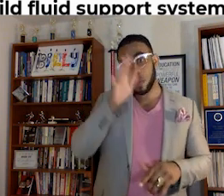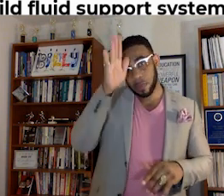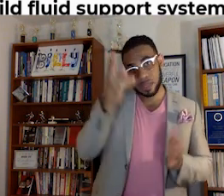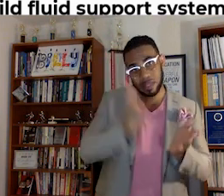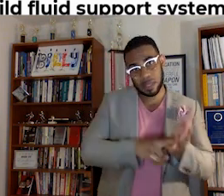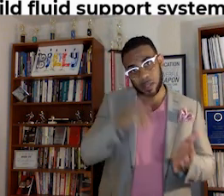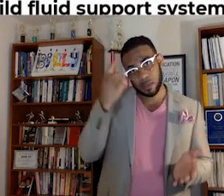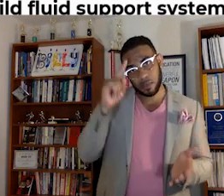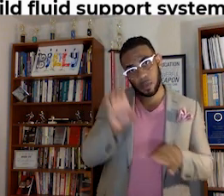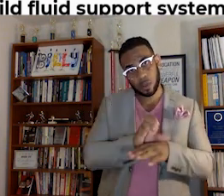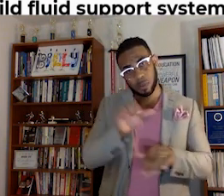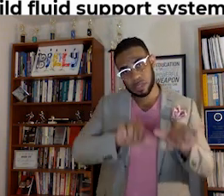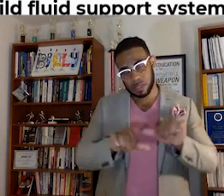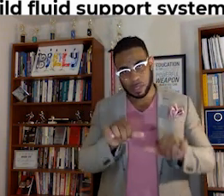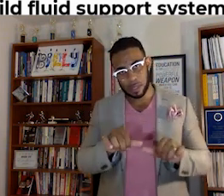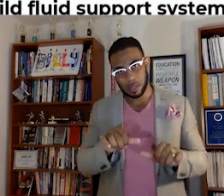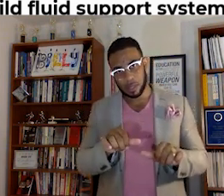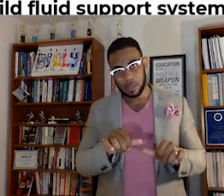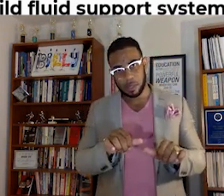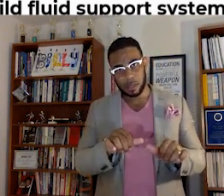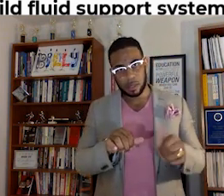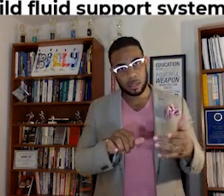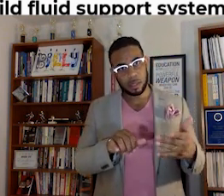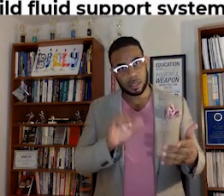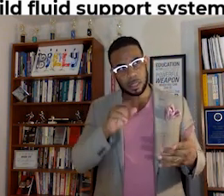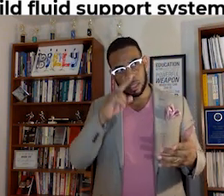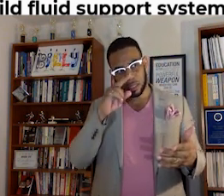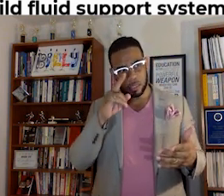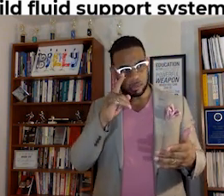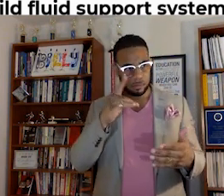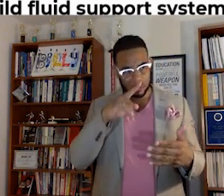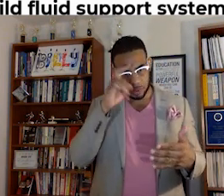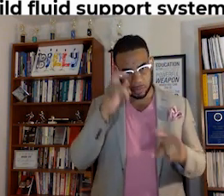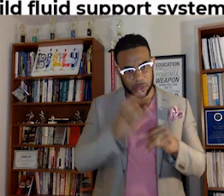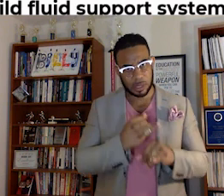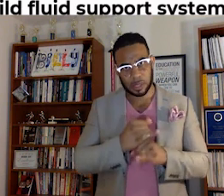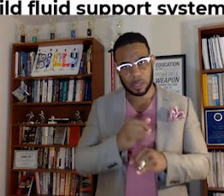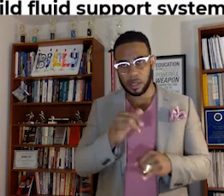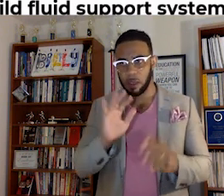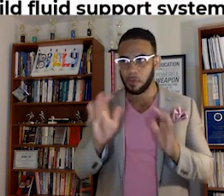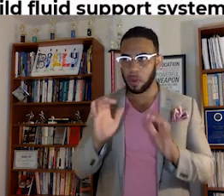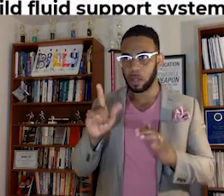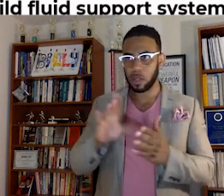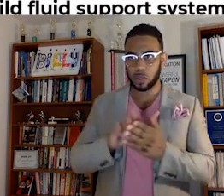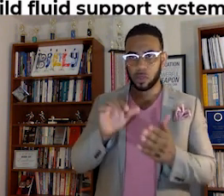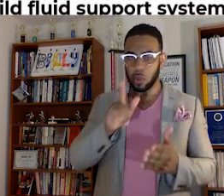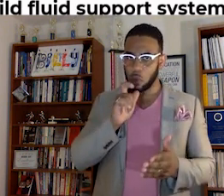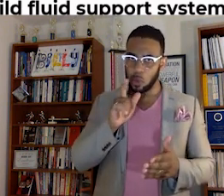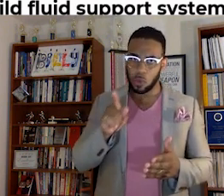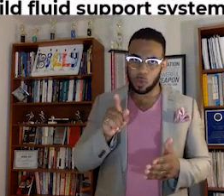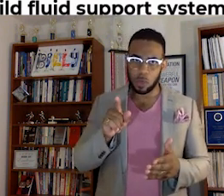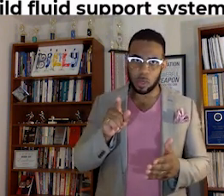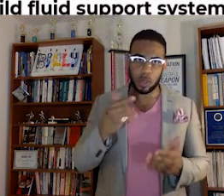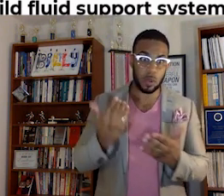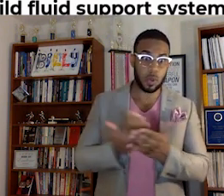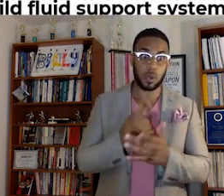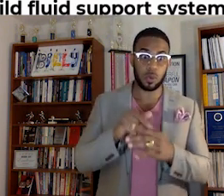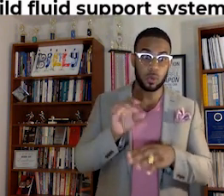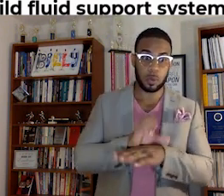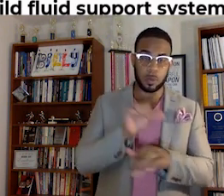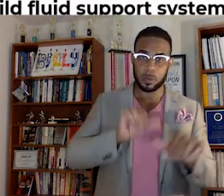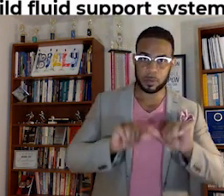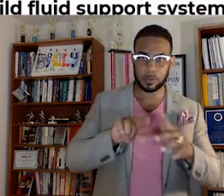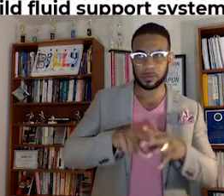signed drew up for a computer science summer camp versus a student who's brand new to computer